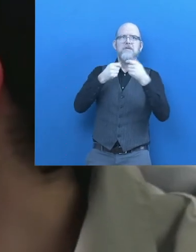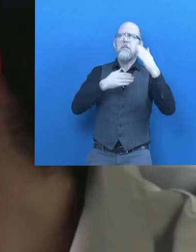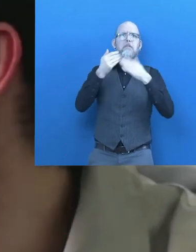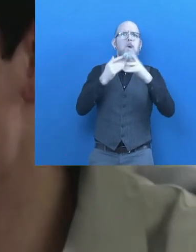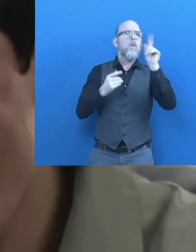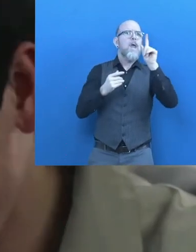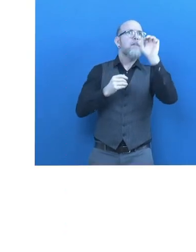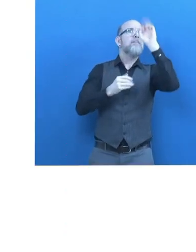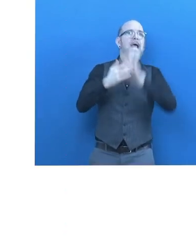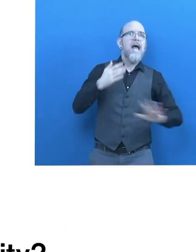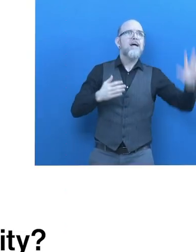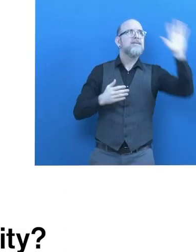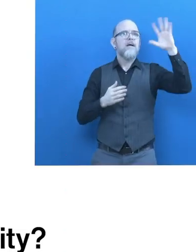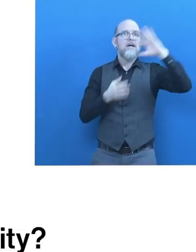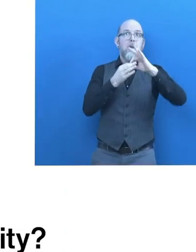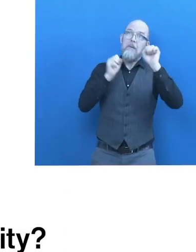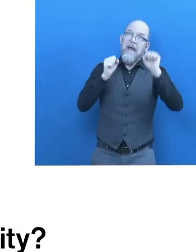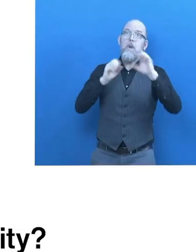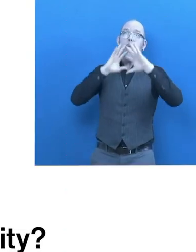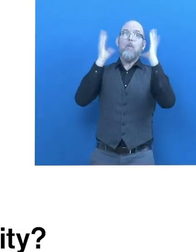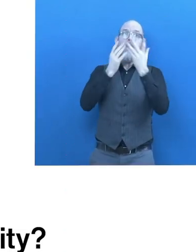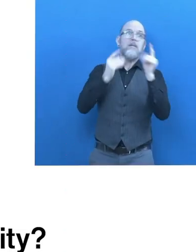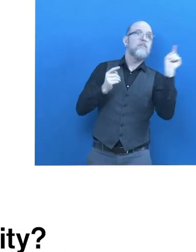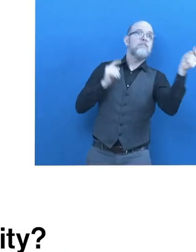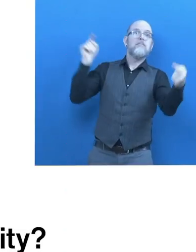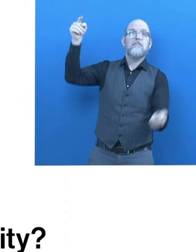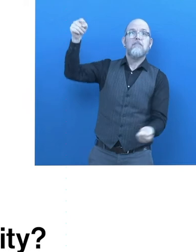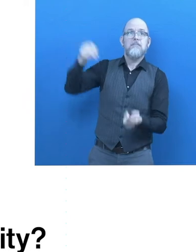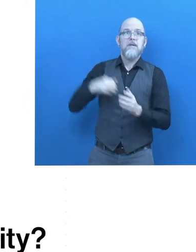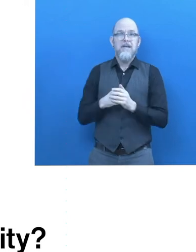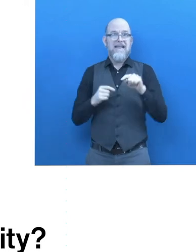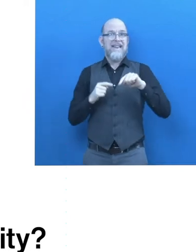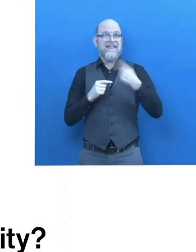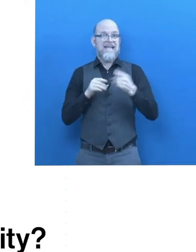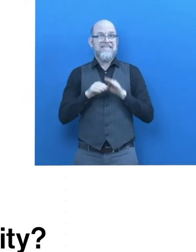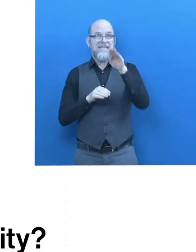everywhere in the world. What's next for Eagle Light Inclusion and Diversity?